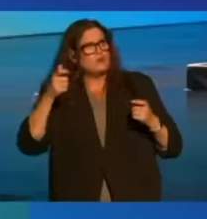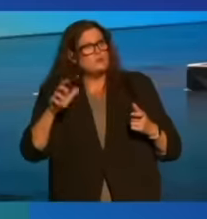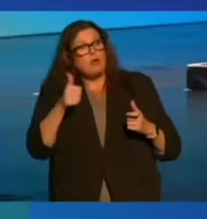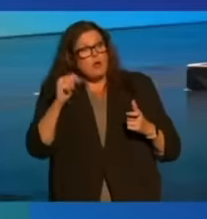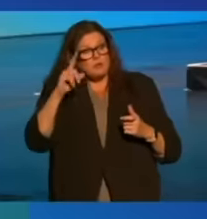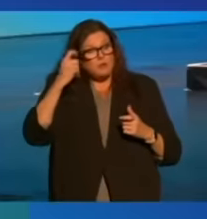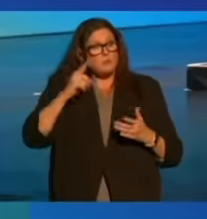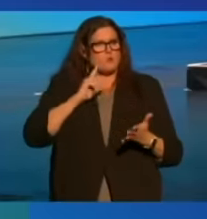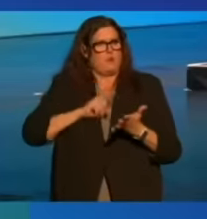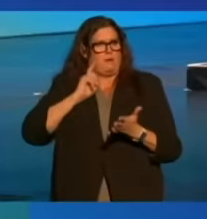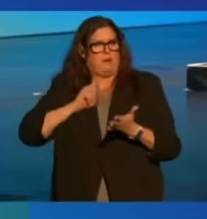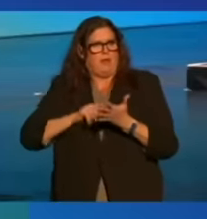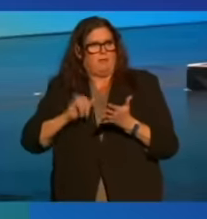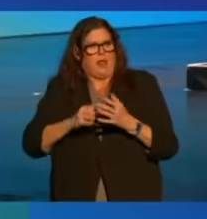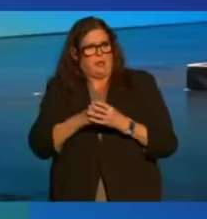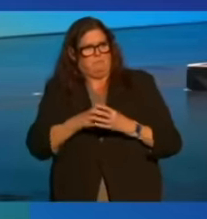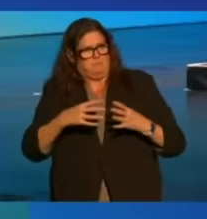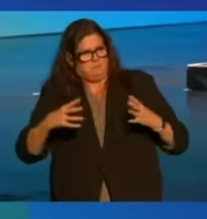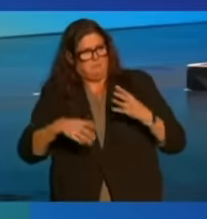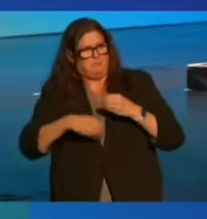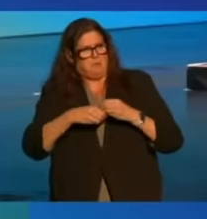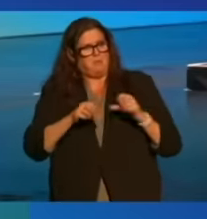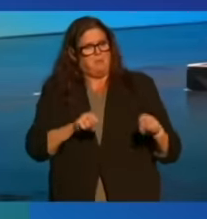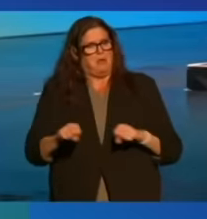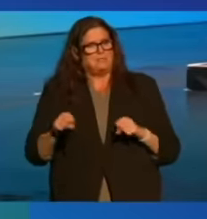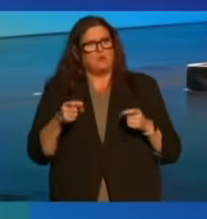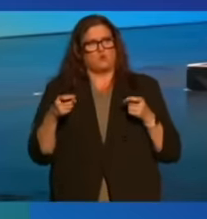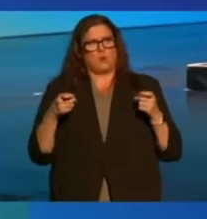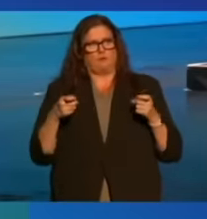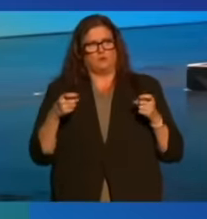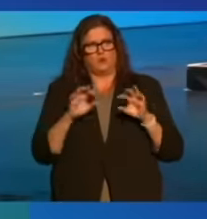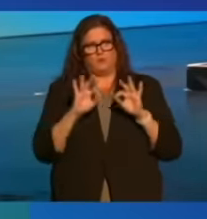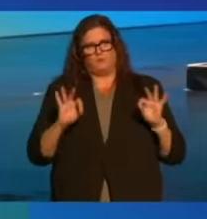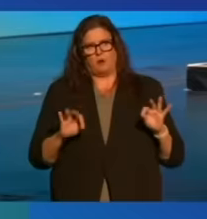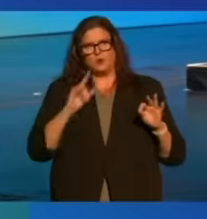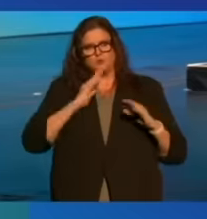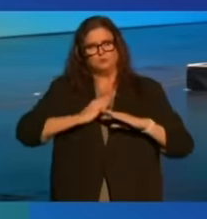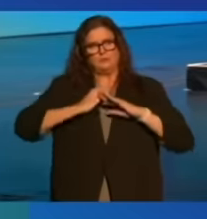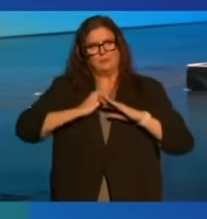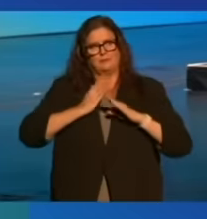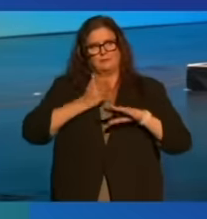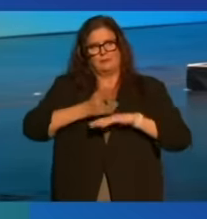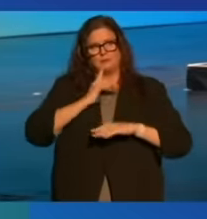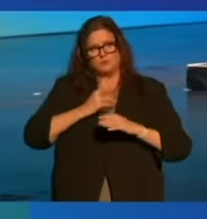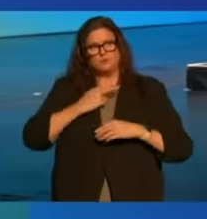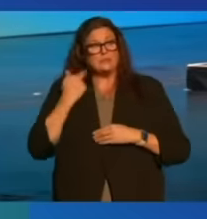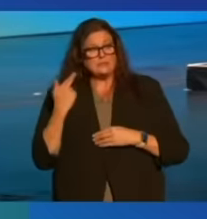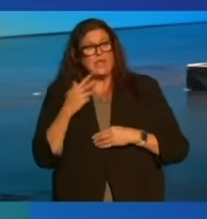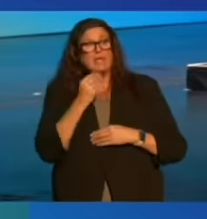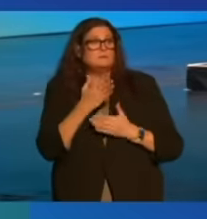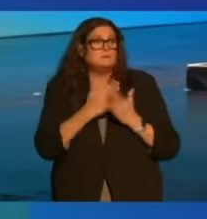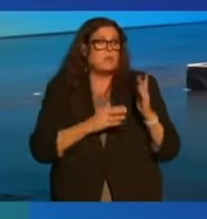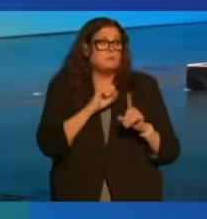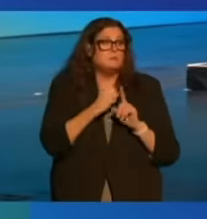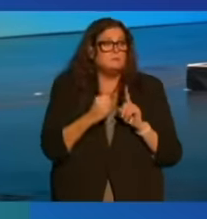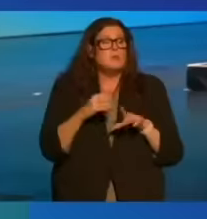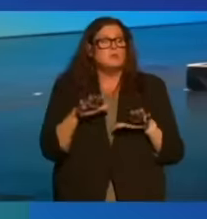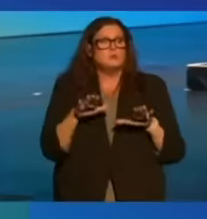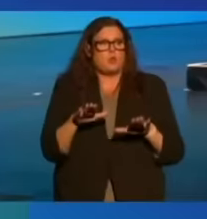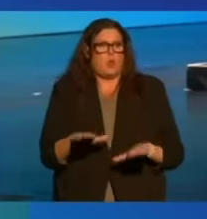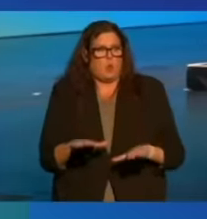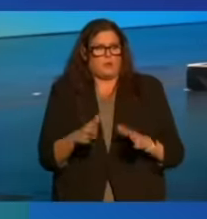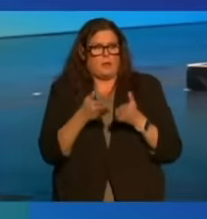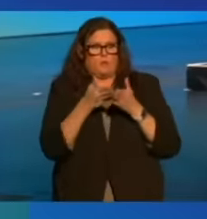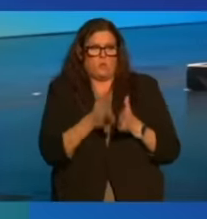to recognize that and build out a possible regulatory framework to guard against those risks. And, in some cases, slow down